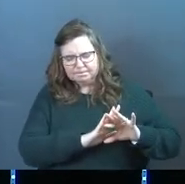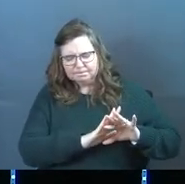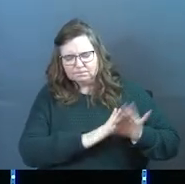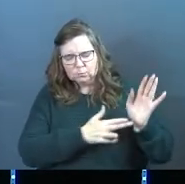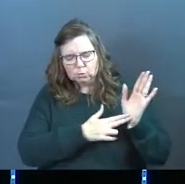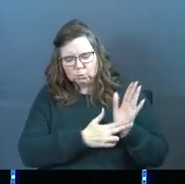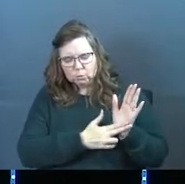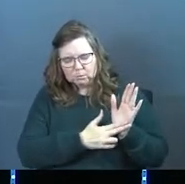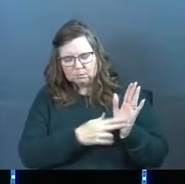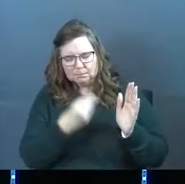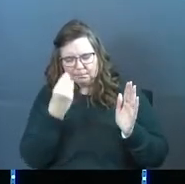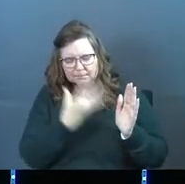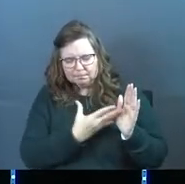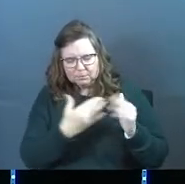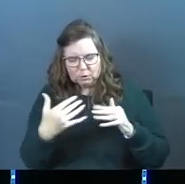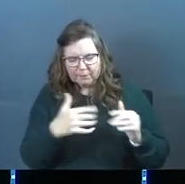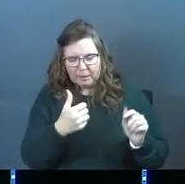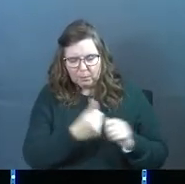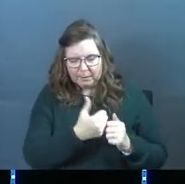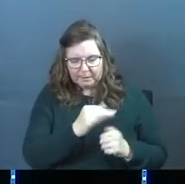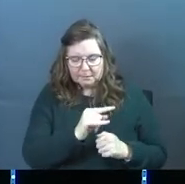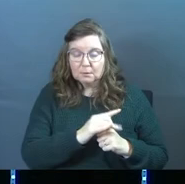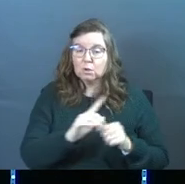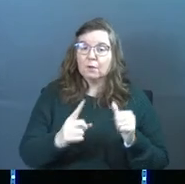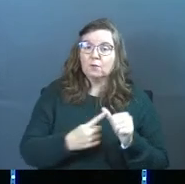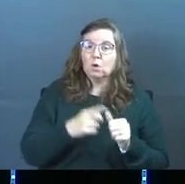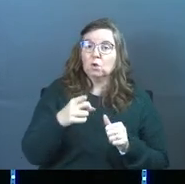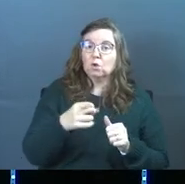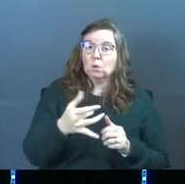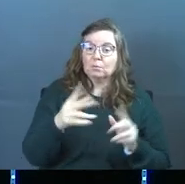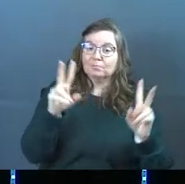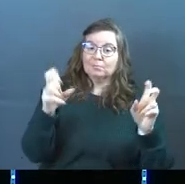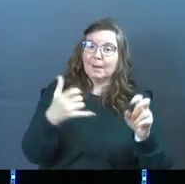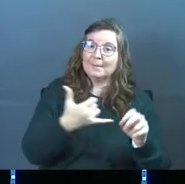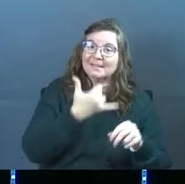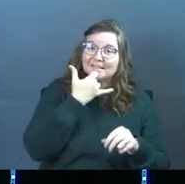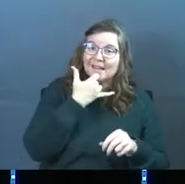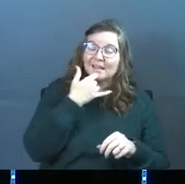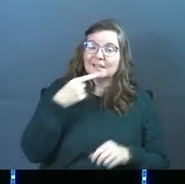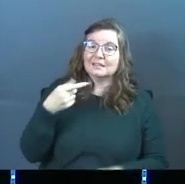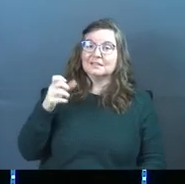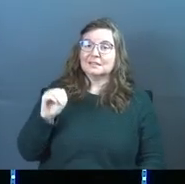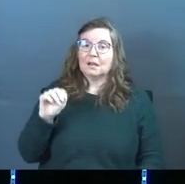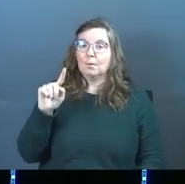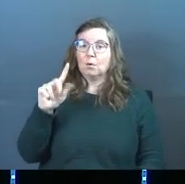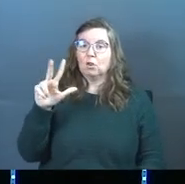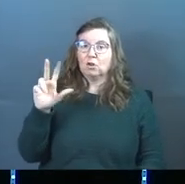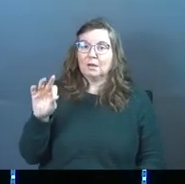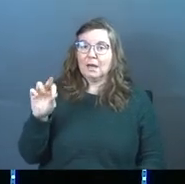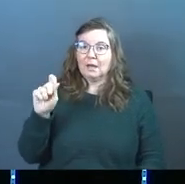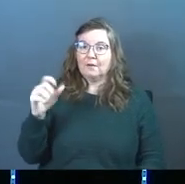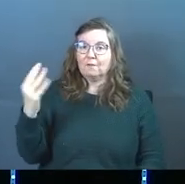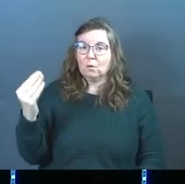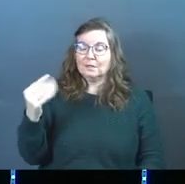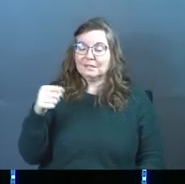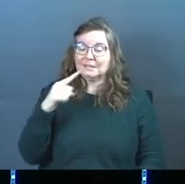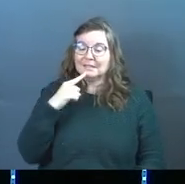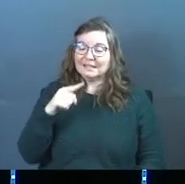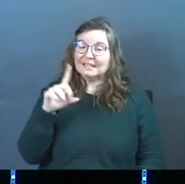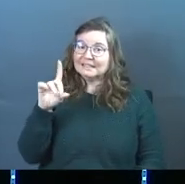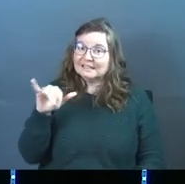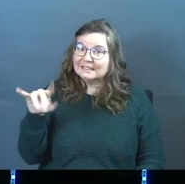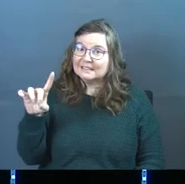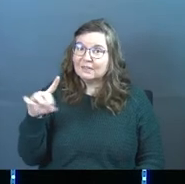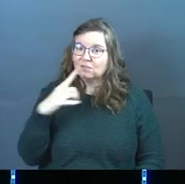it just like Jesus did. So the very first one, you're a mistake. Psalm 139 verse 14 says, this is